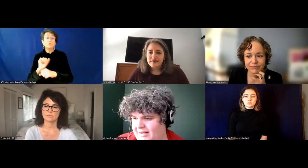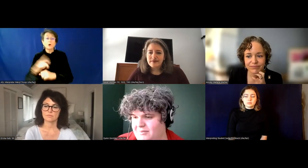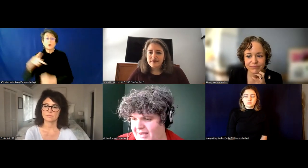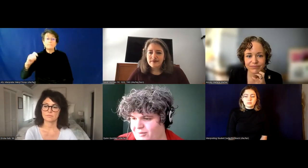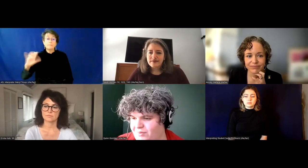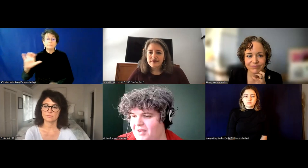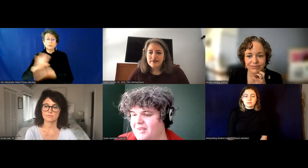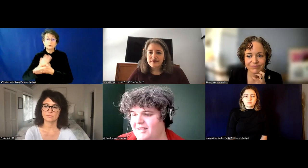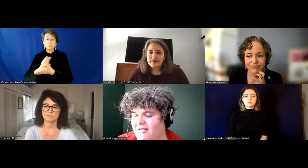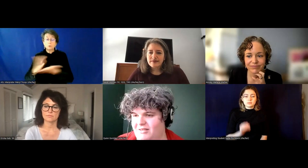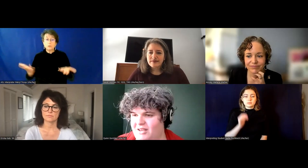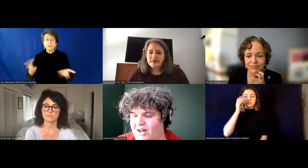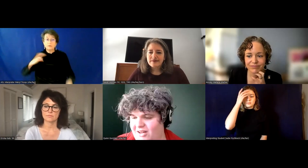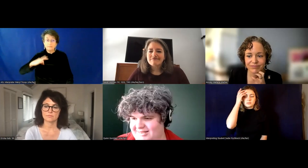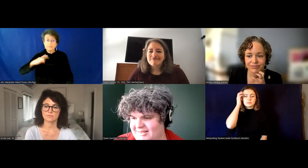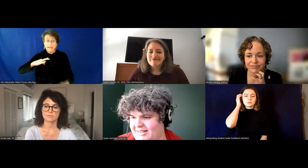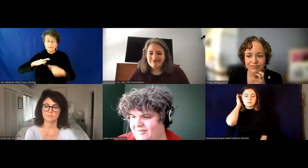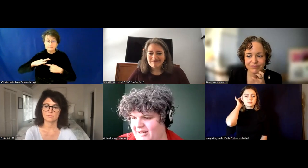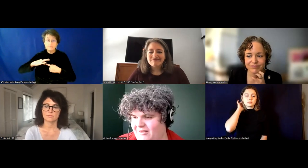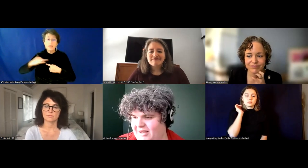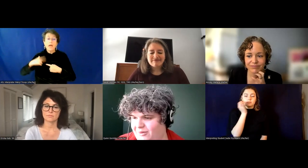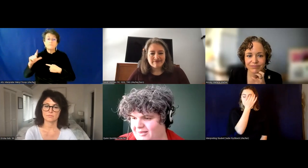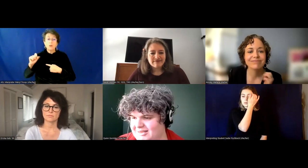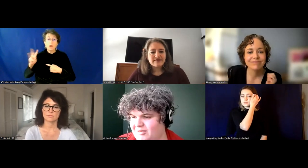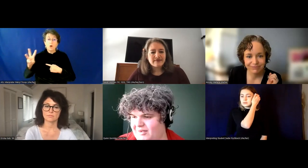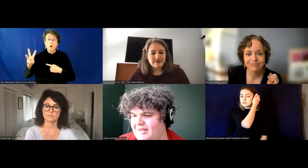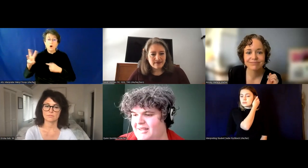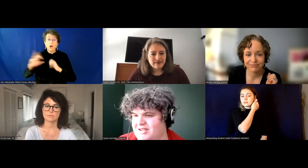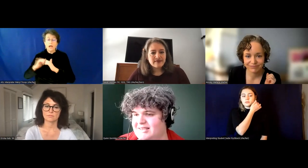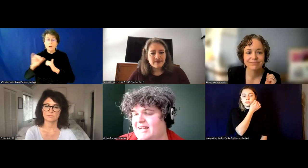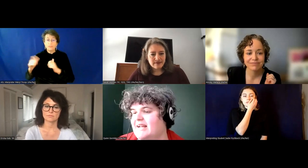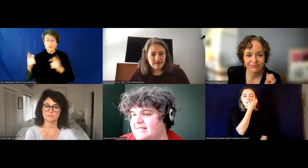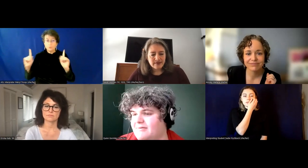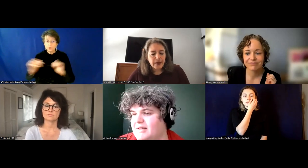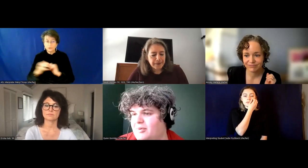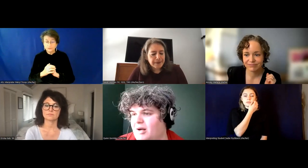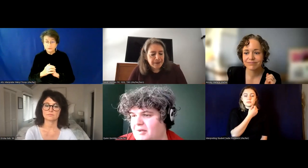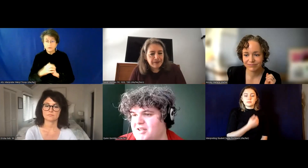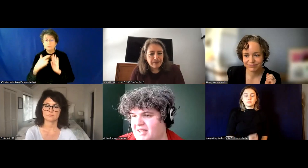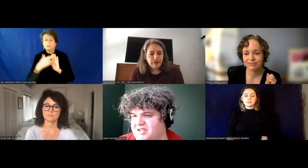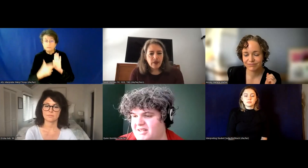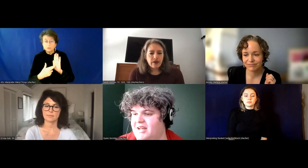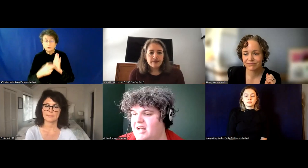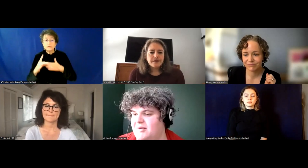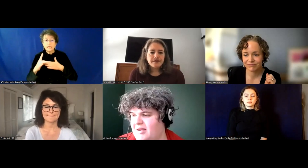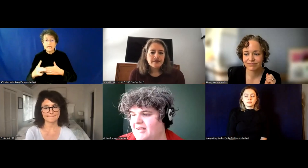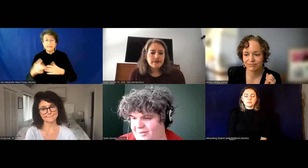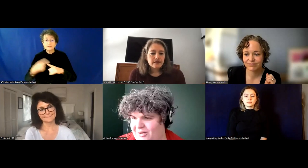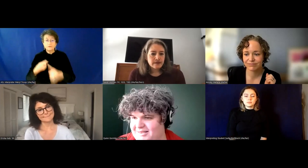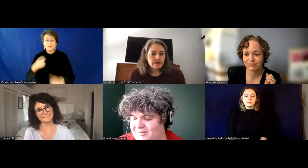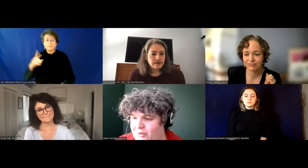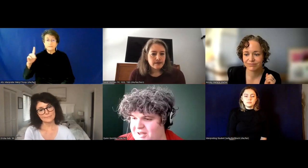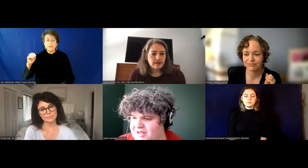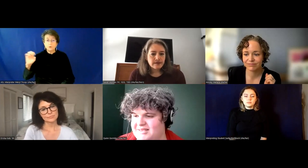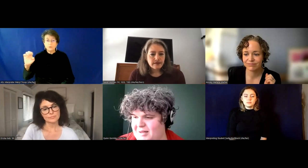here in Maine, there are laws that govern how that works and where regulations and guidance from the department of education, but how that